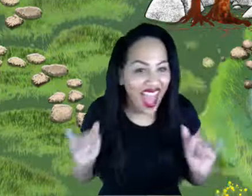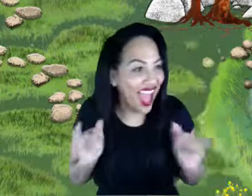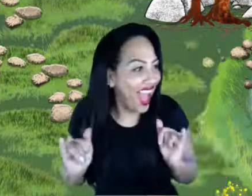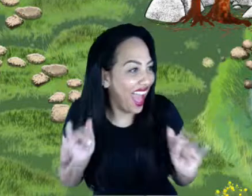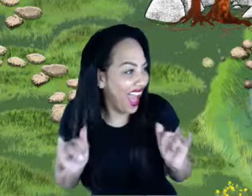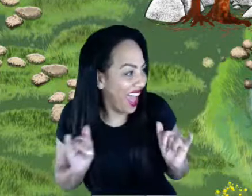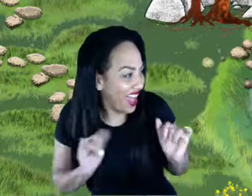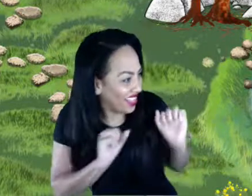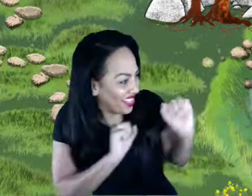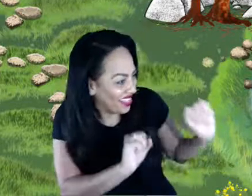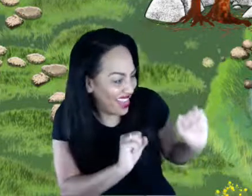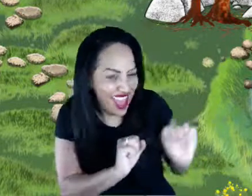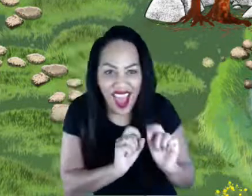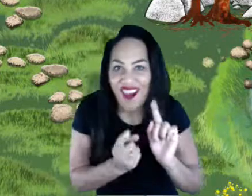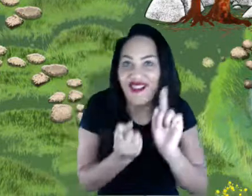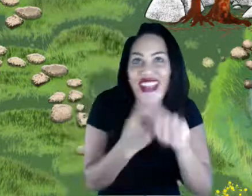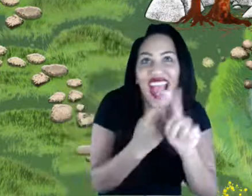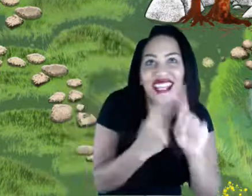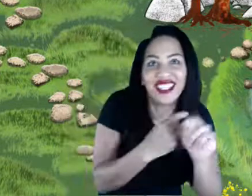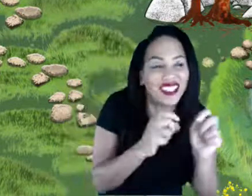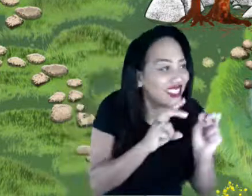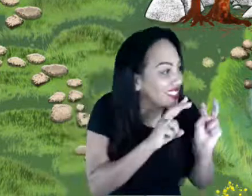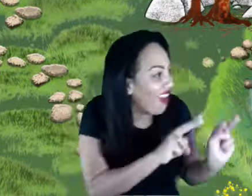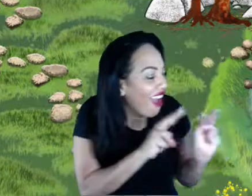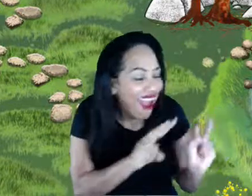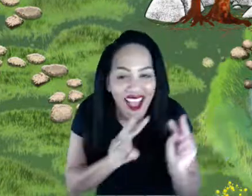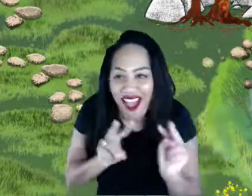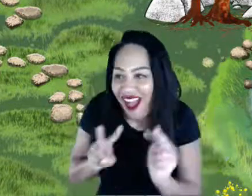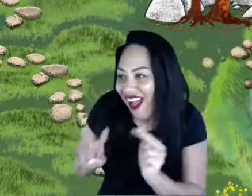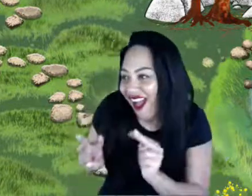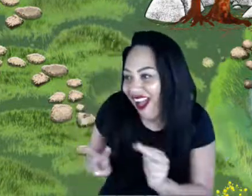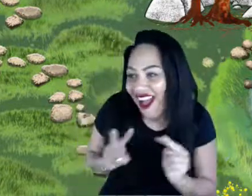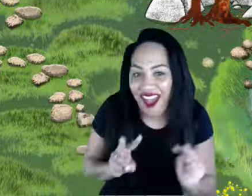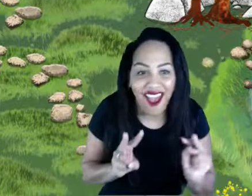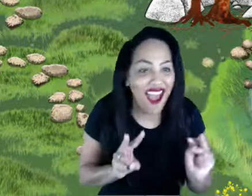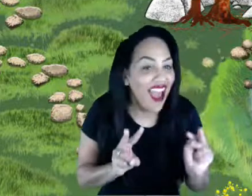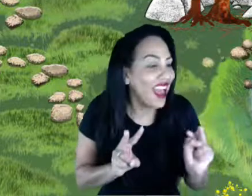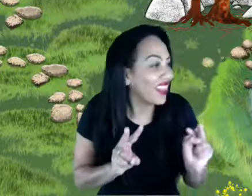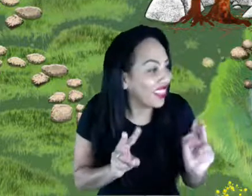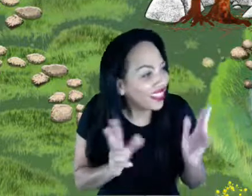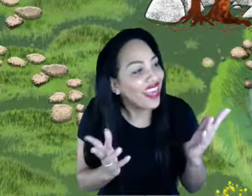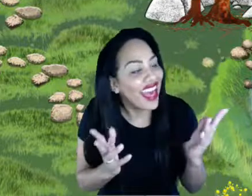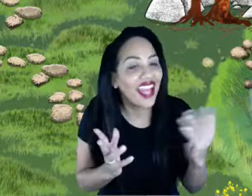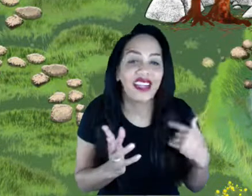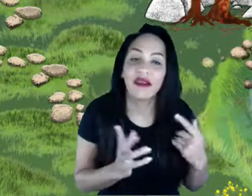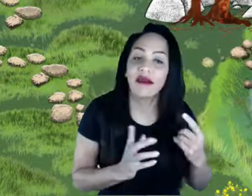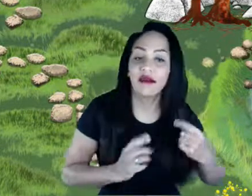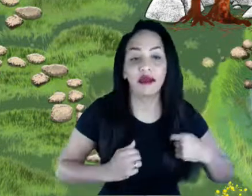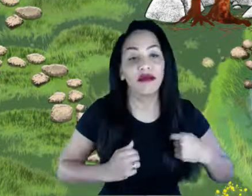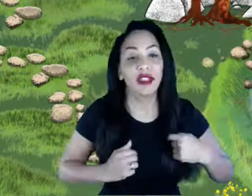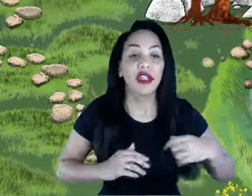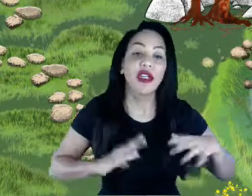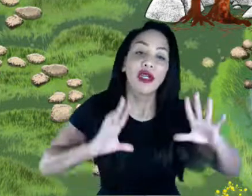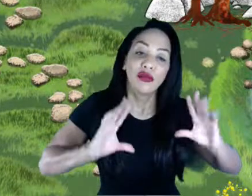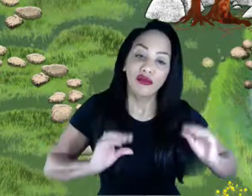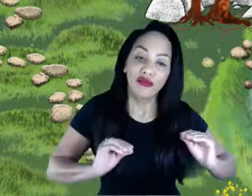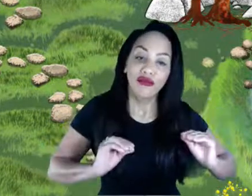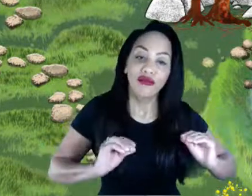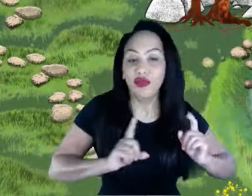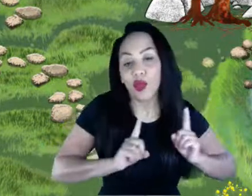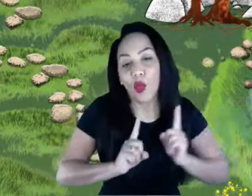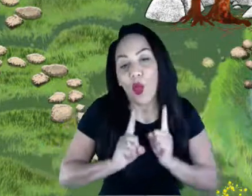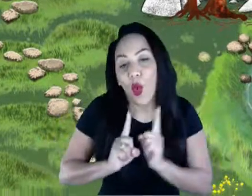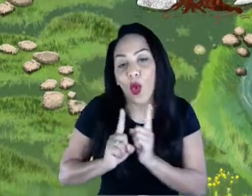and possibly even walking away to briefly have a bit of a chat on